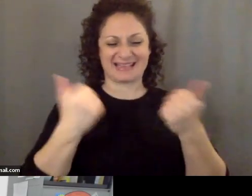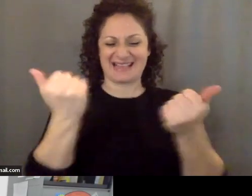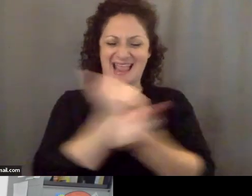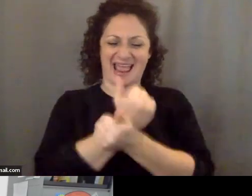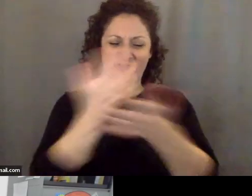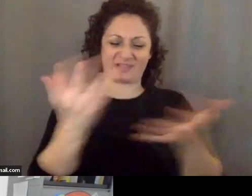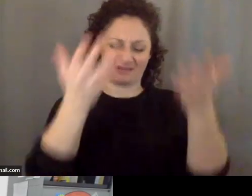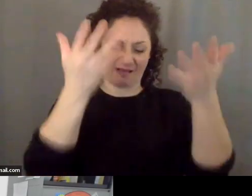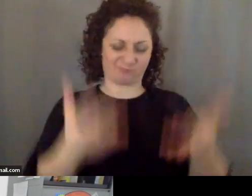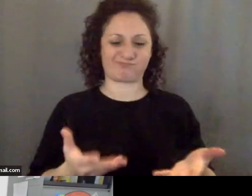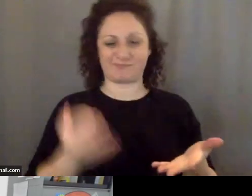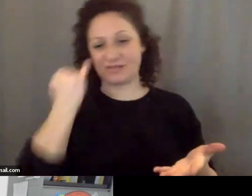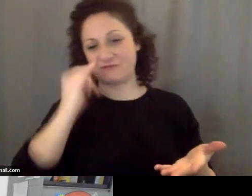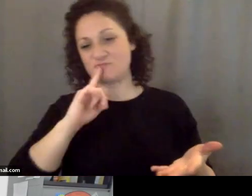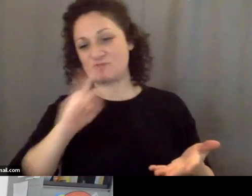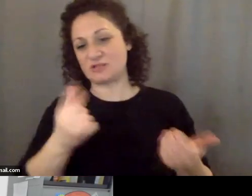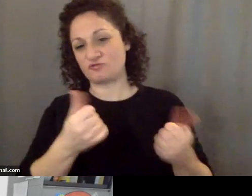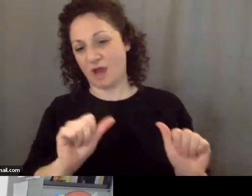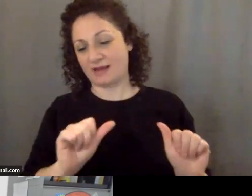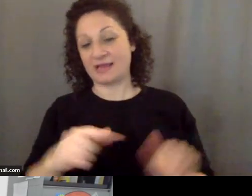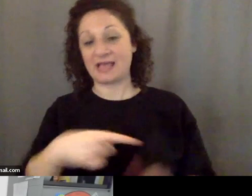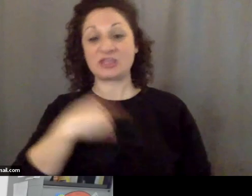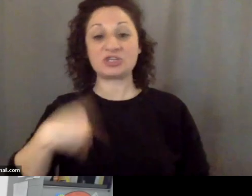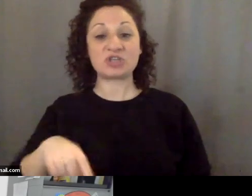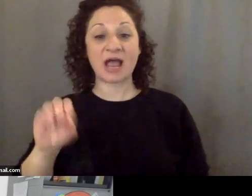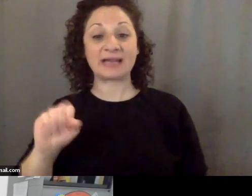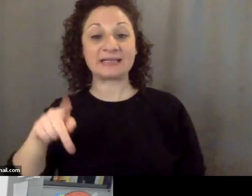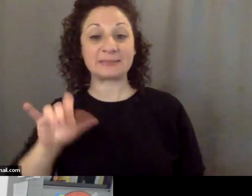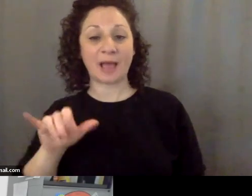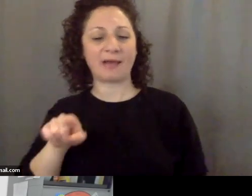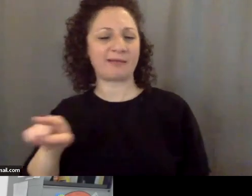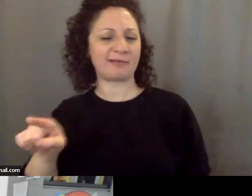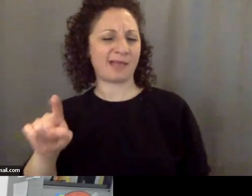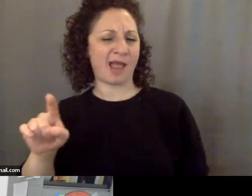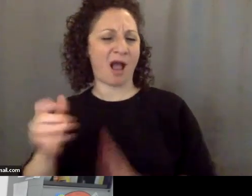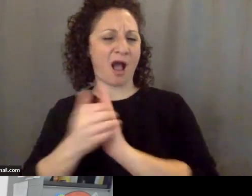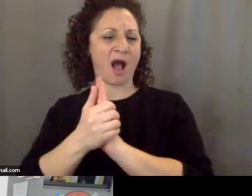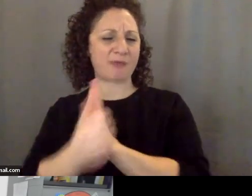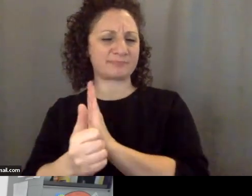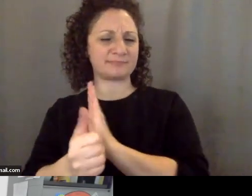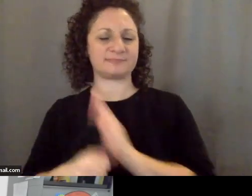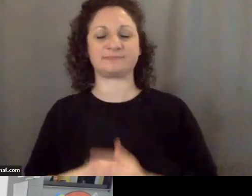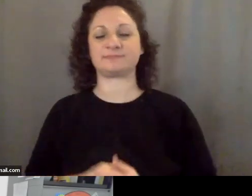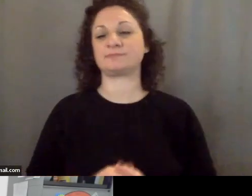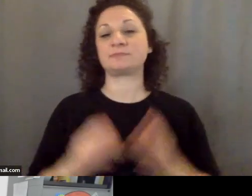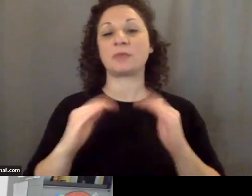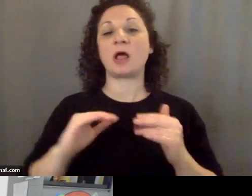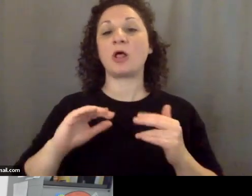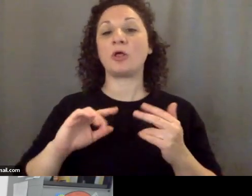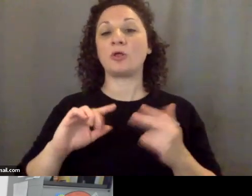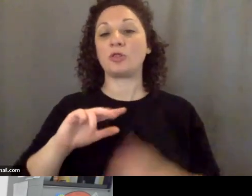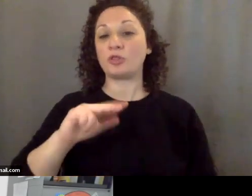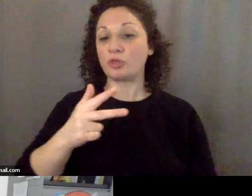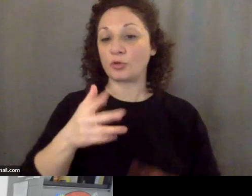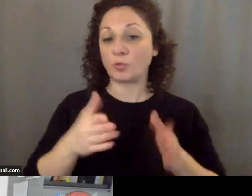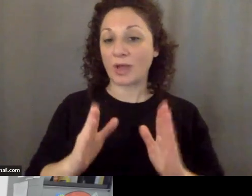and the Chinese spies are very good at it. Another third way is influence operations.